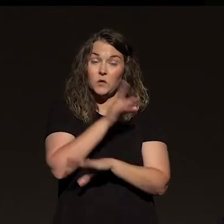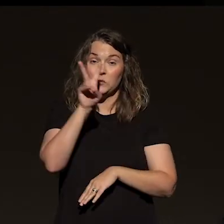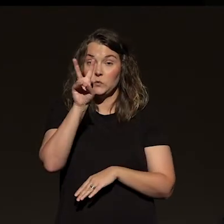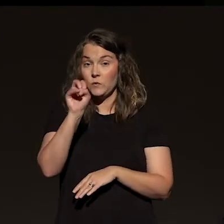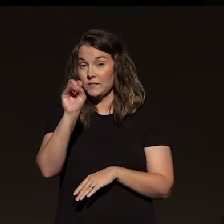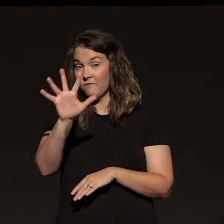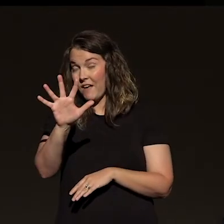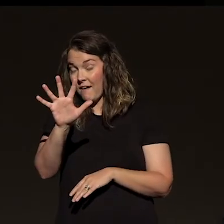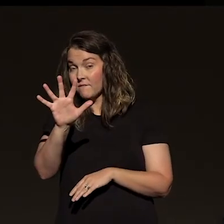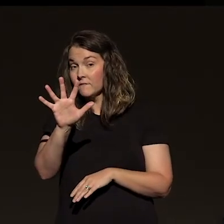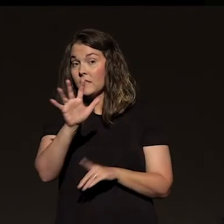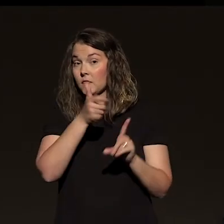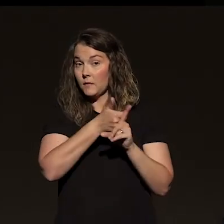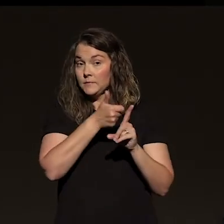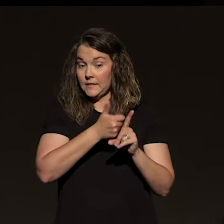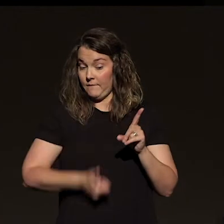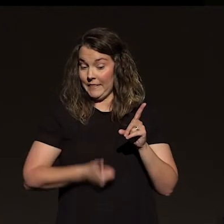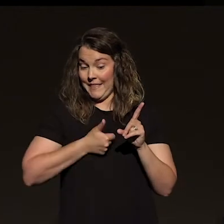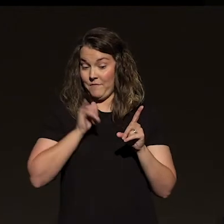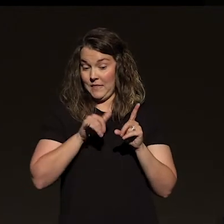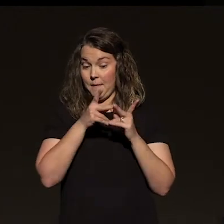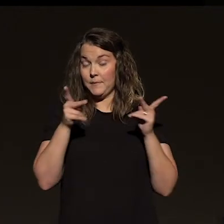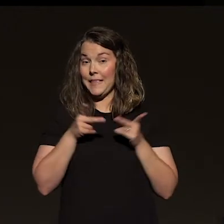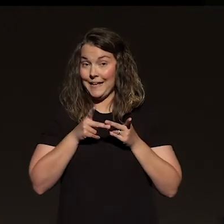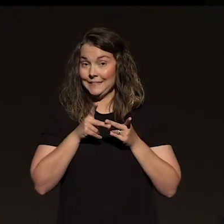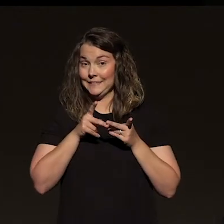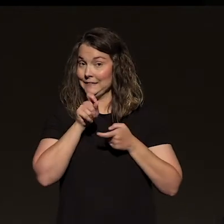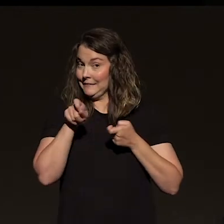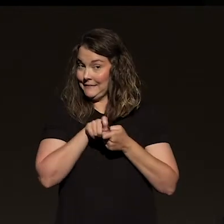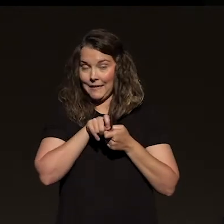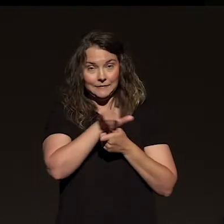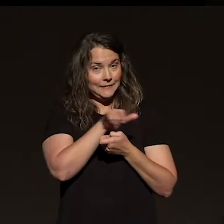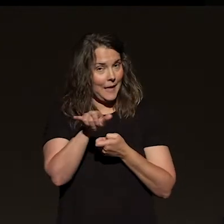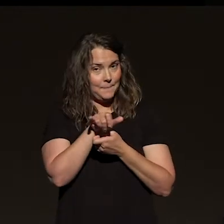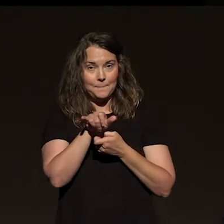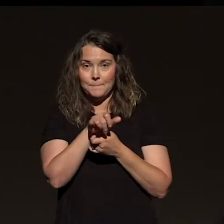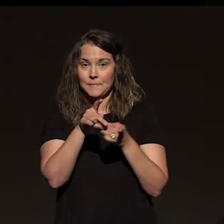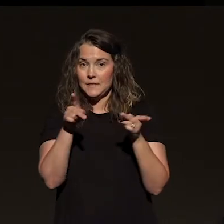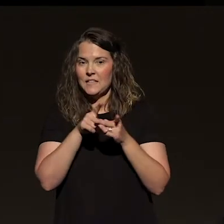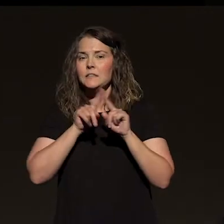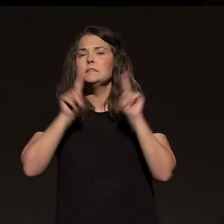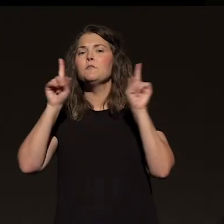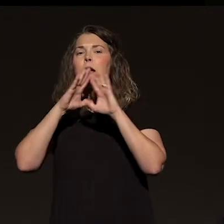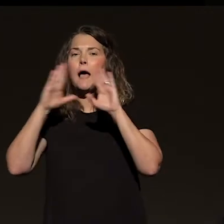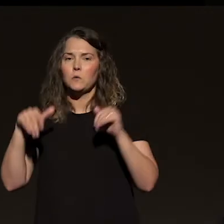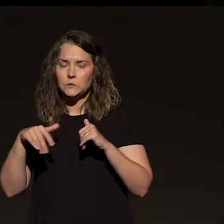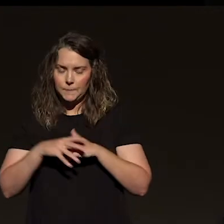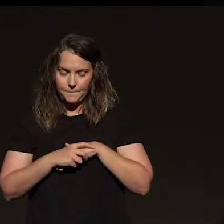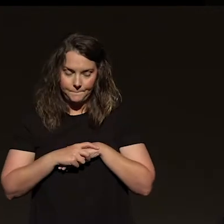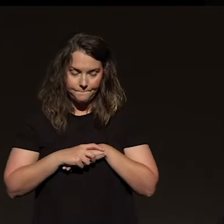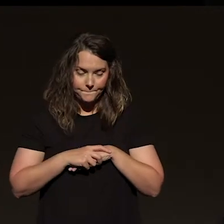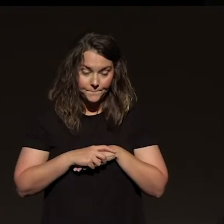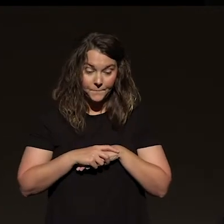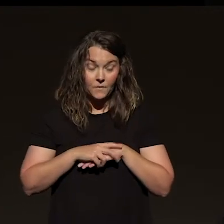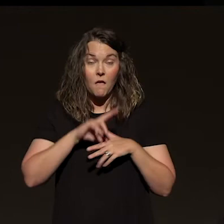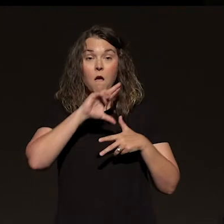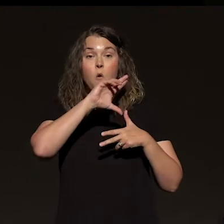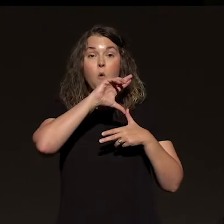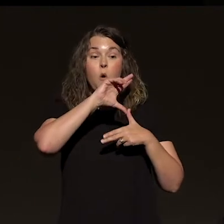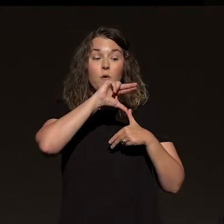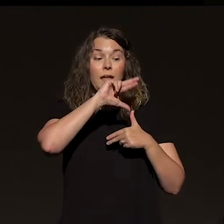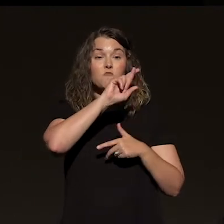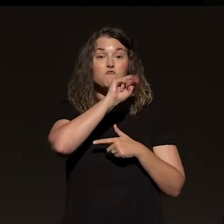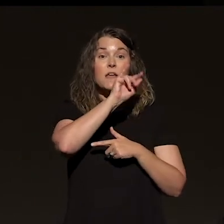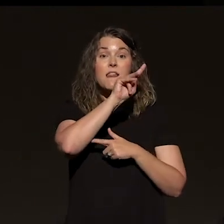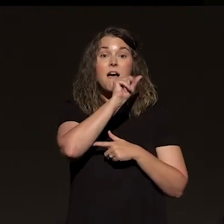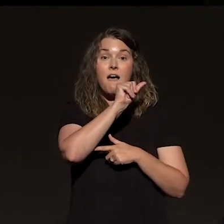2005, lived on that exact same lot in a totally different house when Hurricane Rita